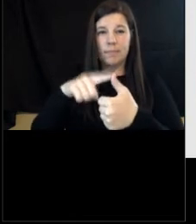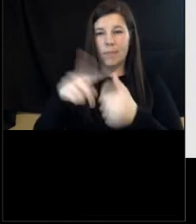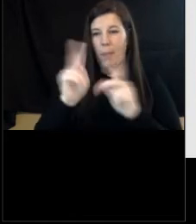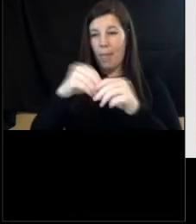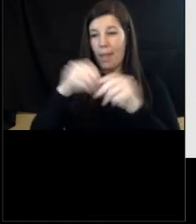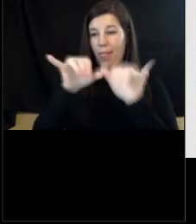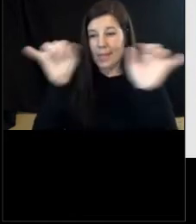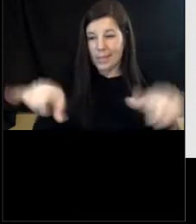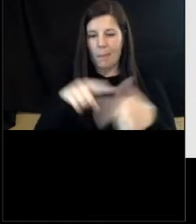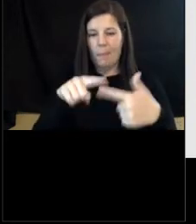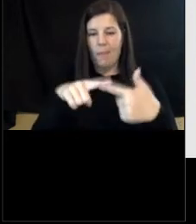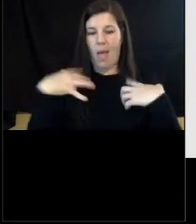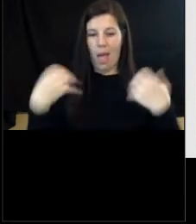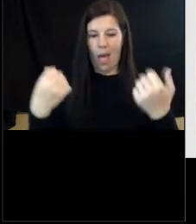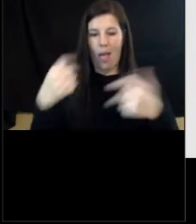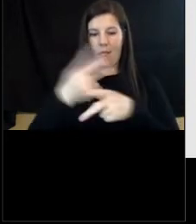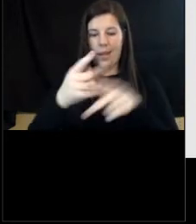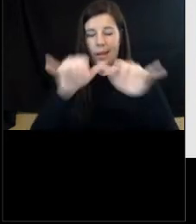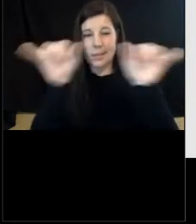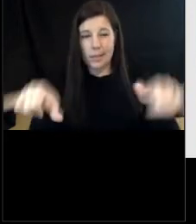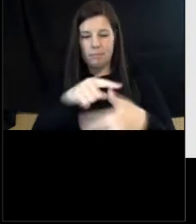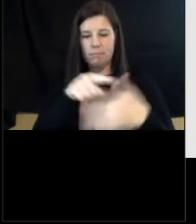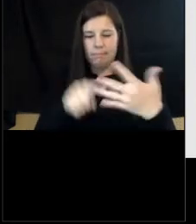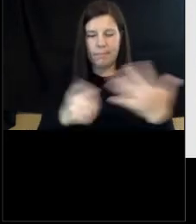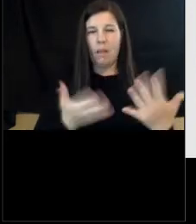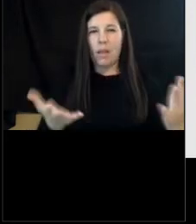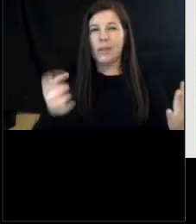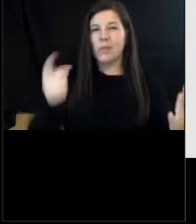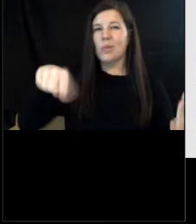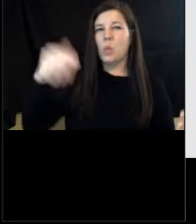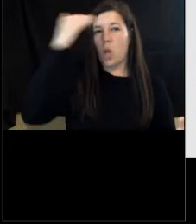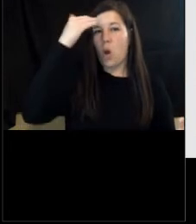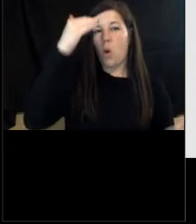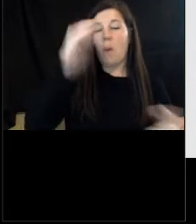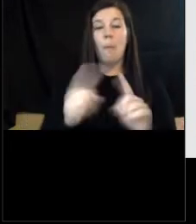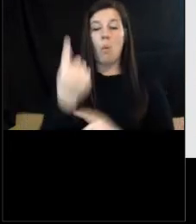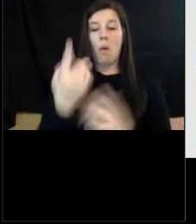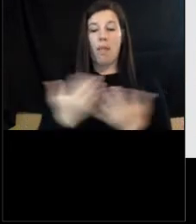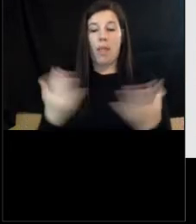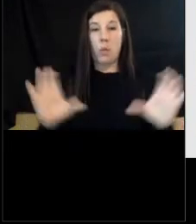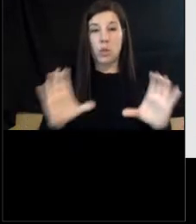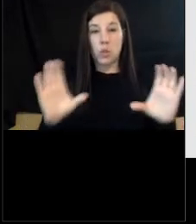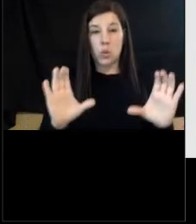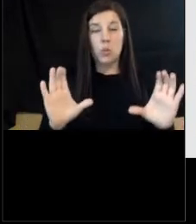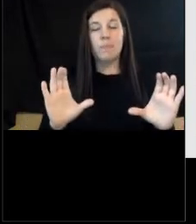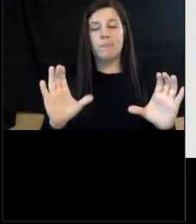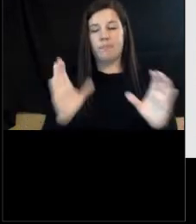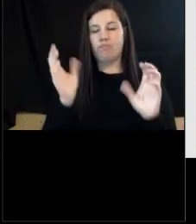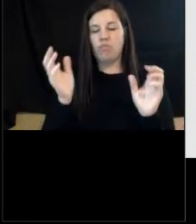well as health, all the things that we all know about. And so one of the things that we did over the last couple of years is introduce